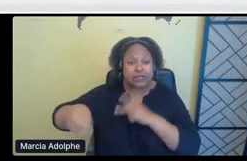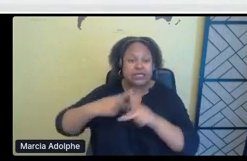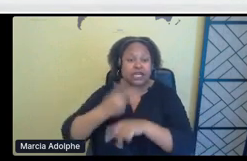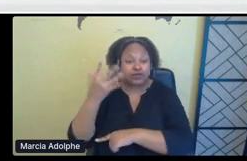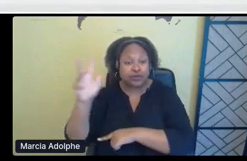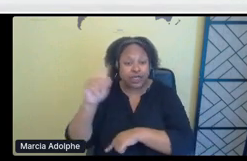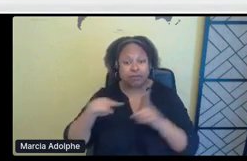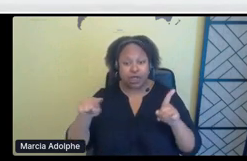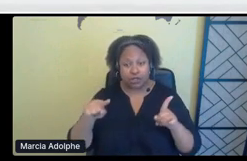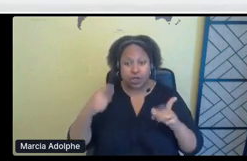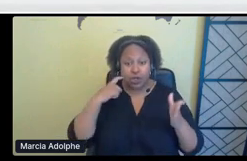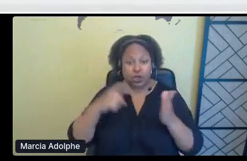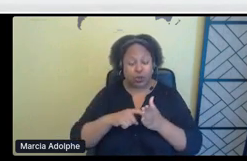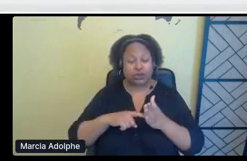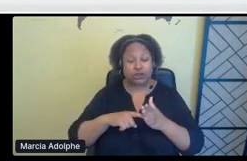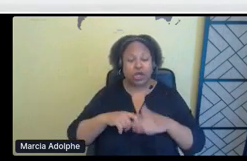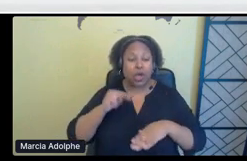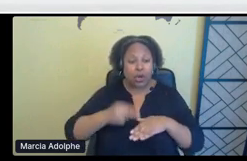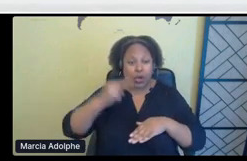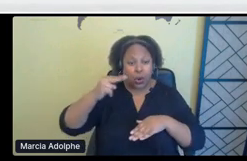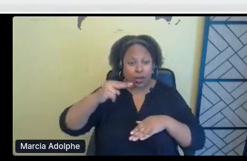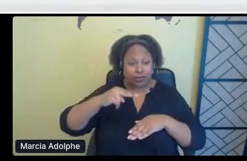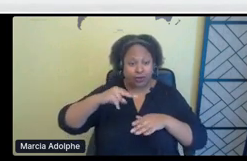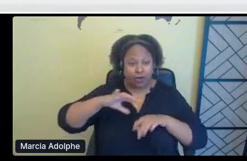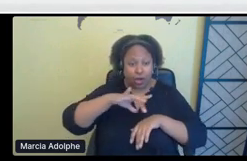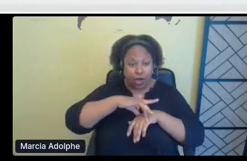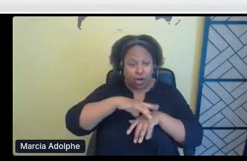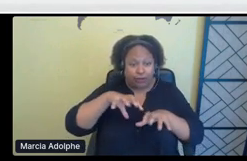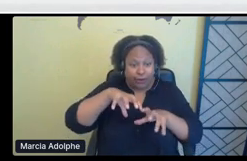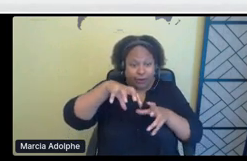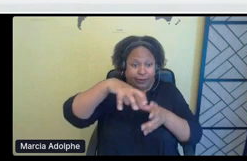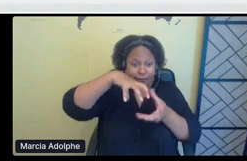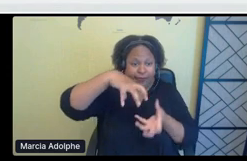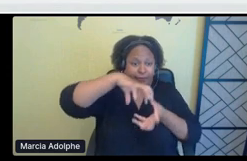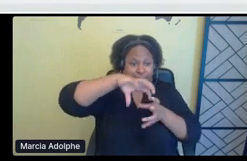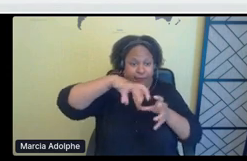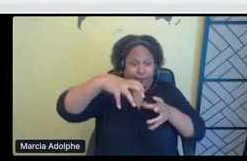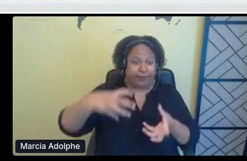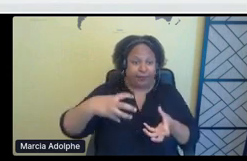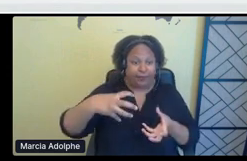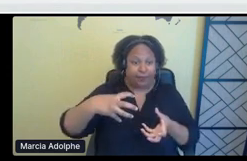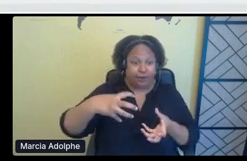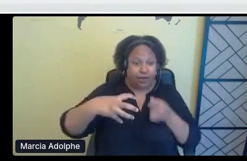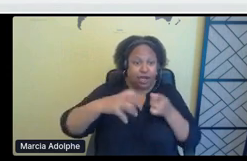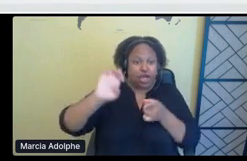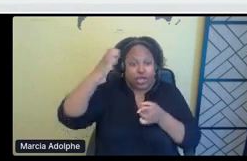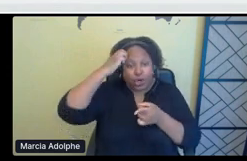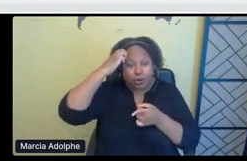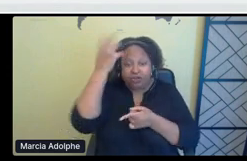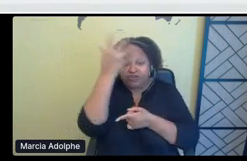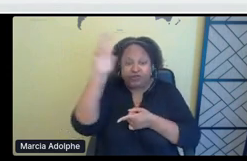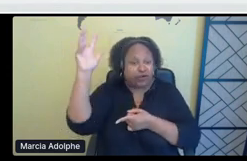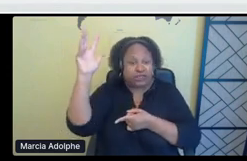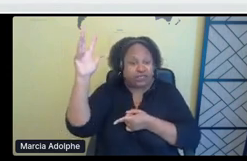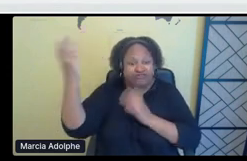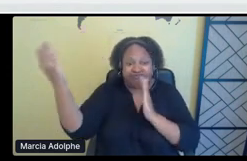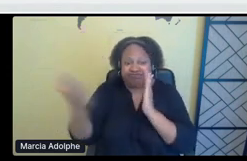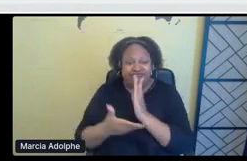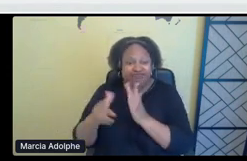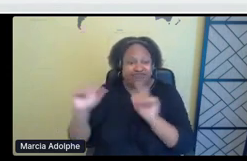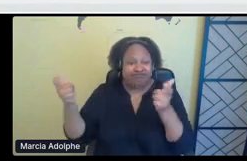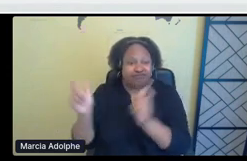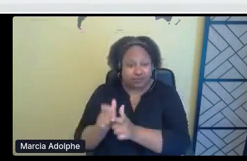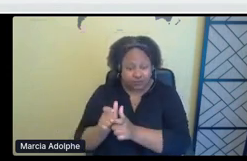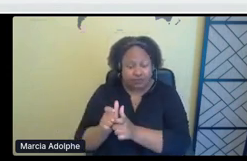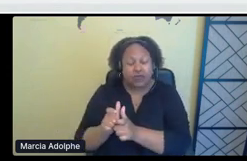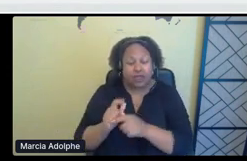go all across Europe. And as we know, most of Europe has been deforested. So this one little bit in Canada is what is left in a lot of